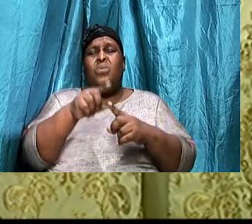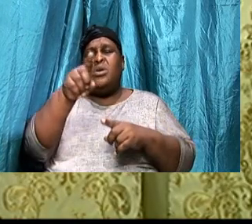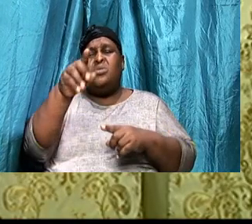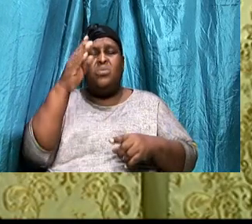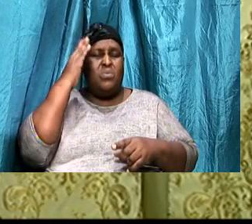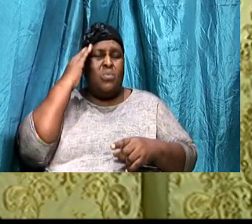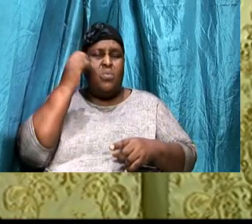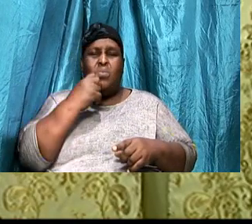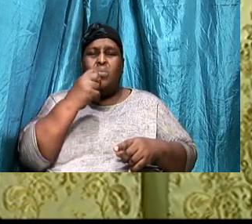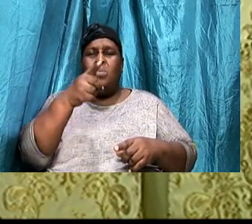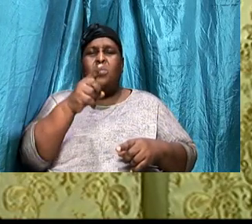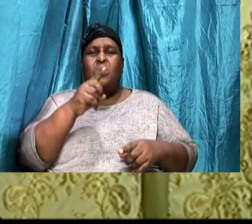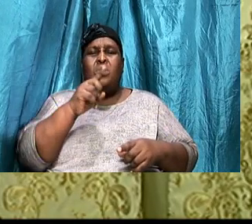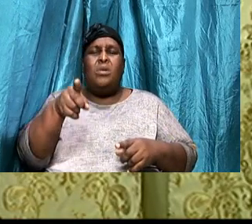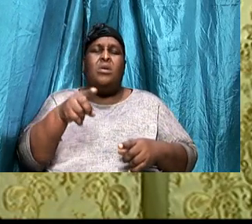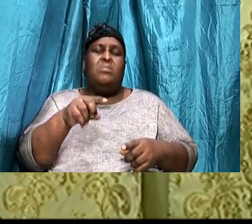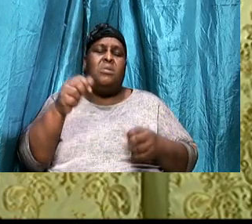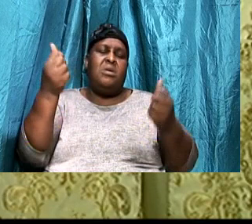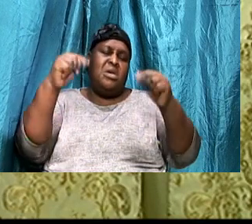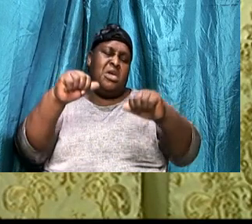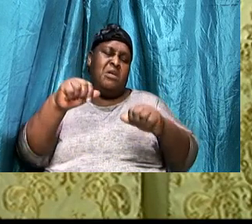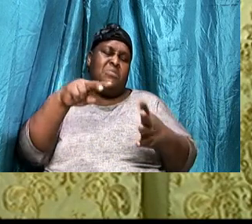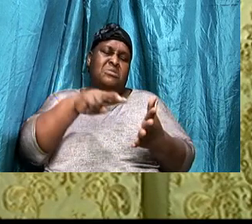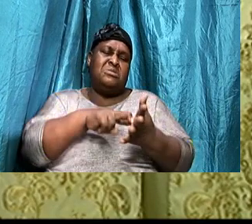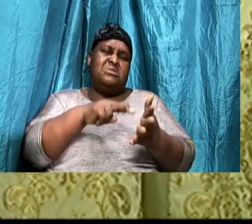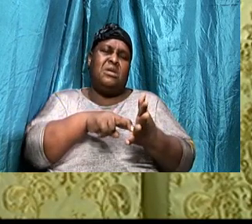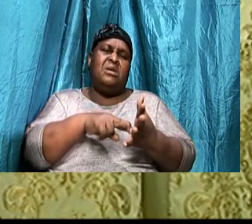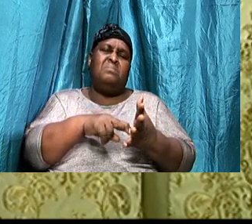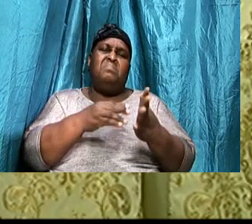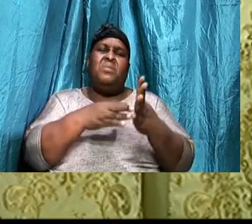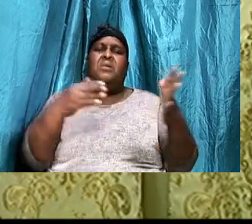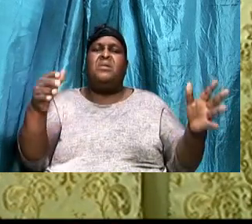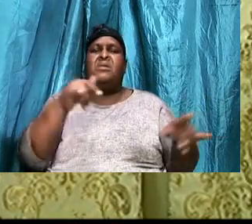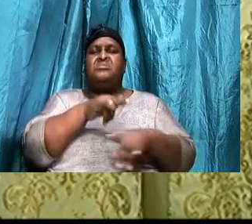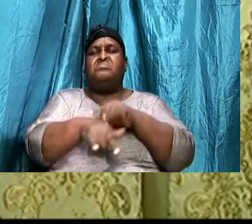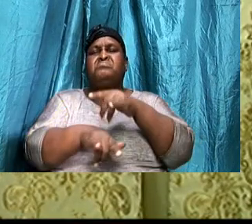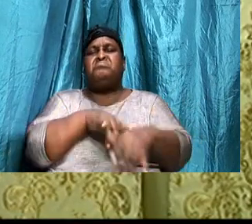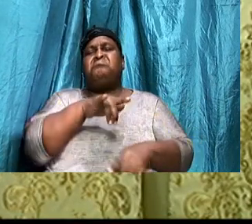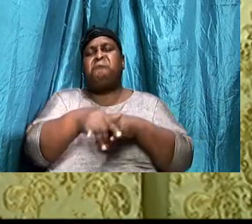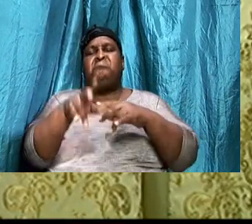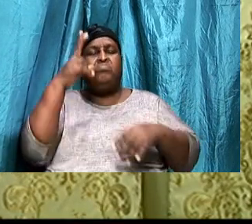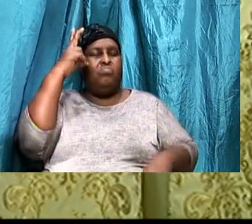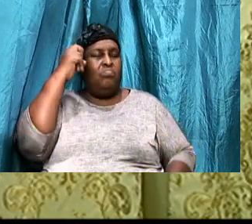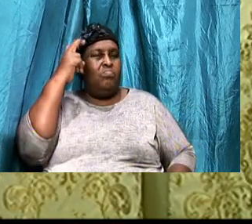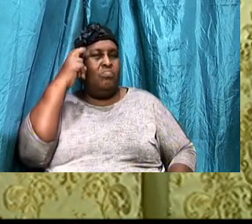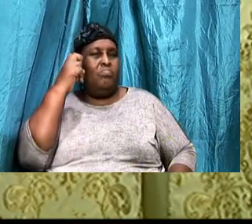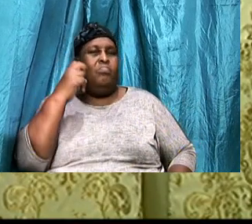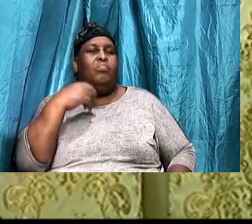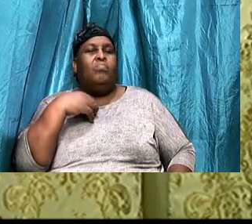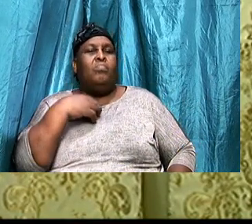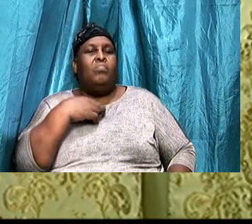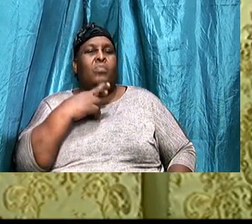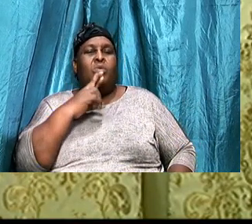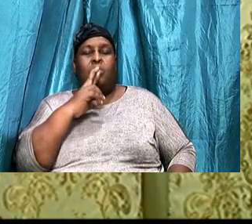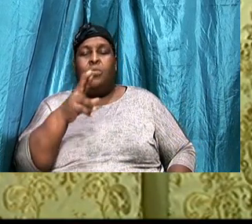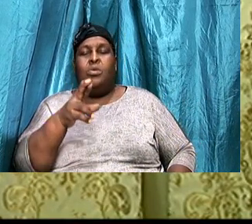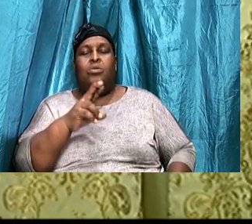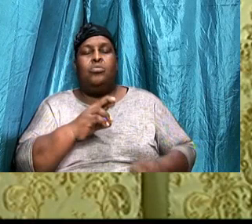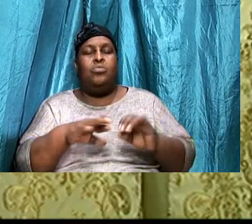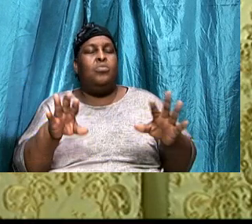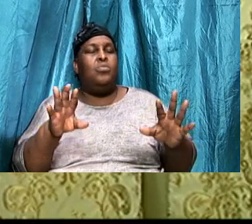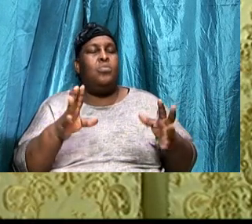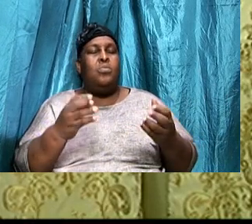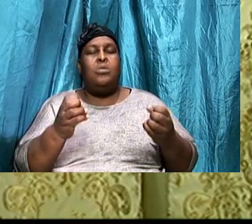will be able, To stand, Against the adversary, Like I said, I really don't want, To go in it,